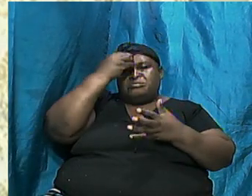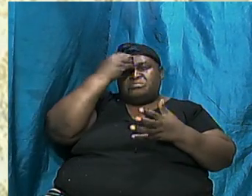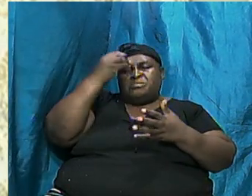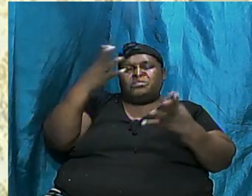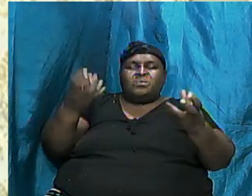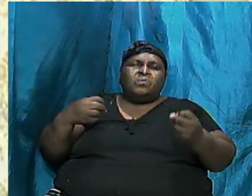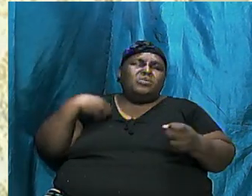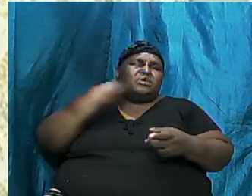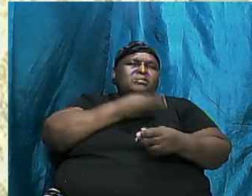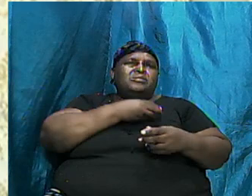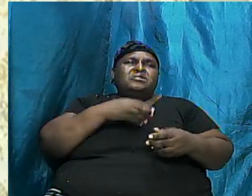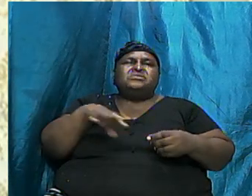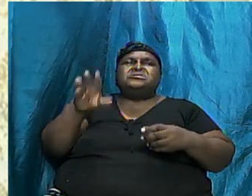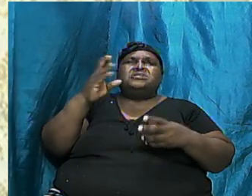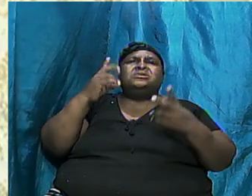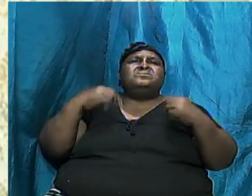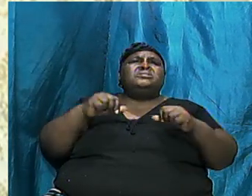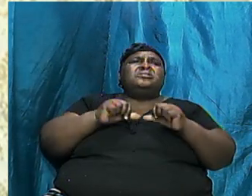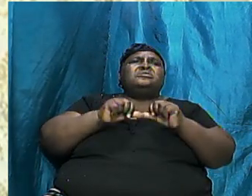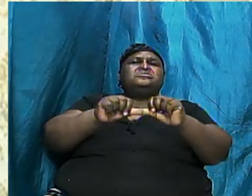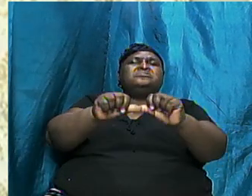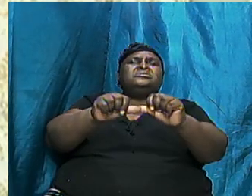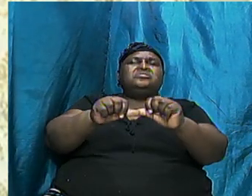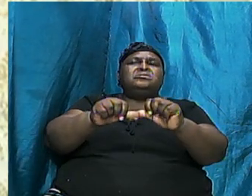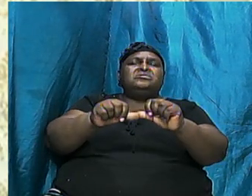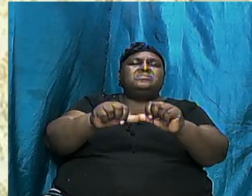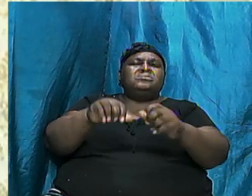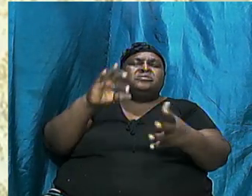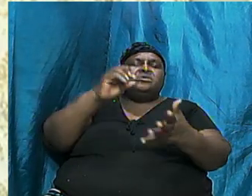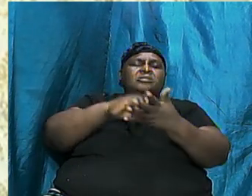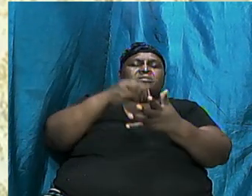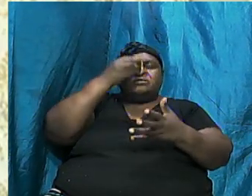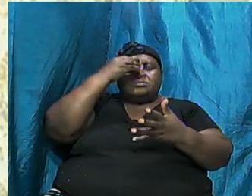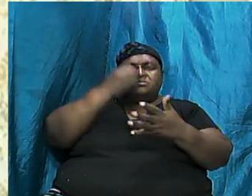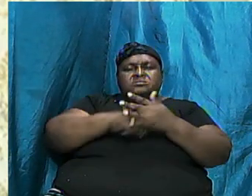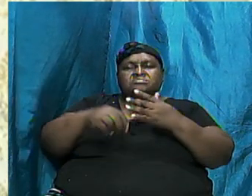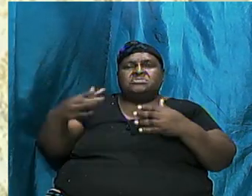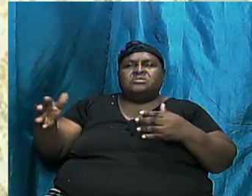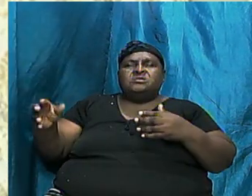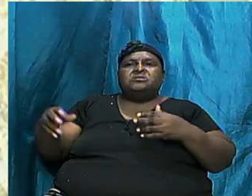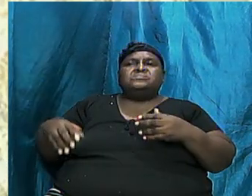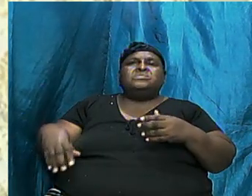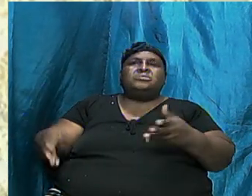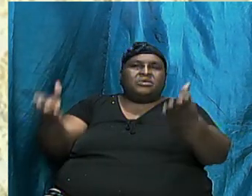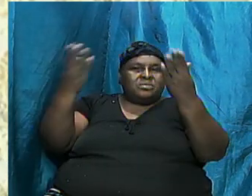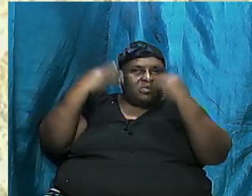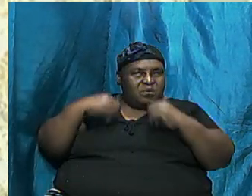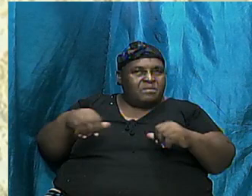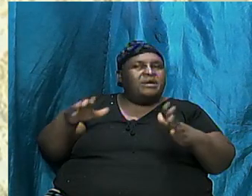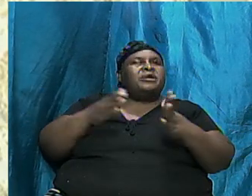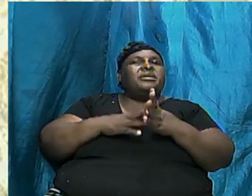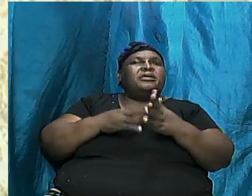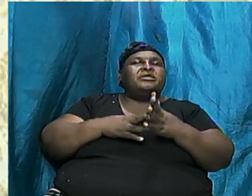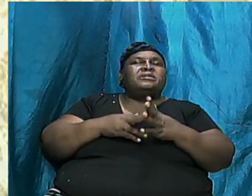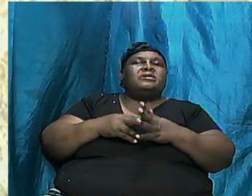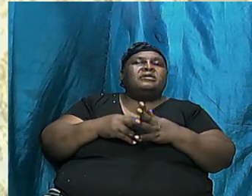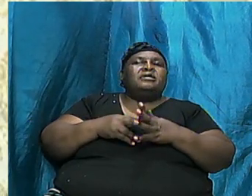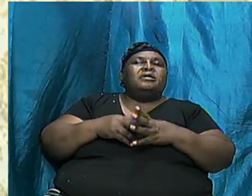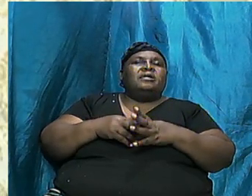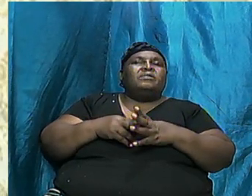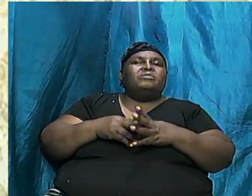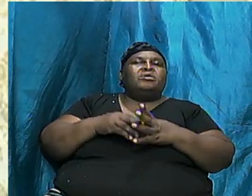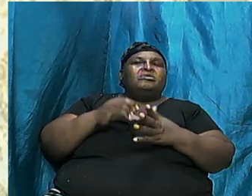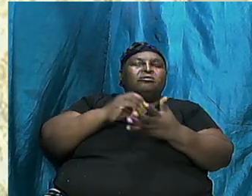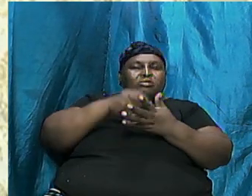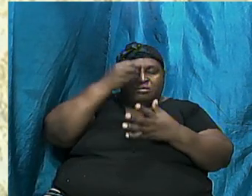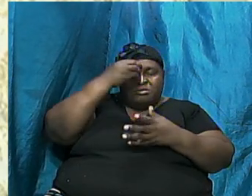Through So We Are Going To Learn Some Things When We Get Back Now To Drilling Into Some Of The Things Like We Will Learn From Melchizedek And Who